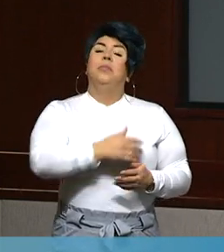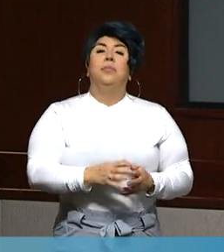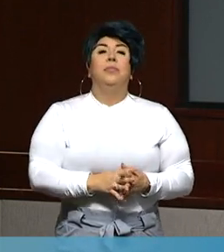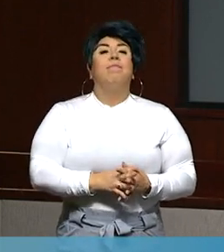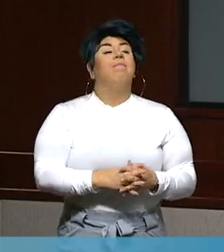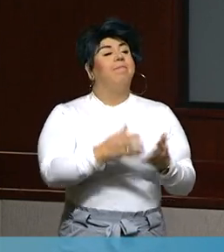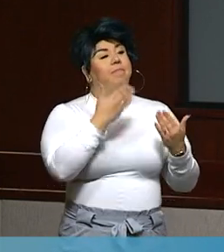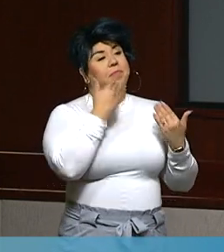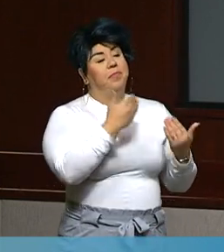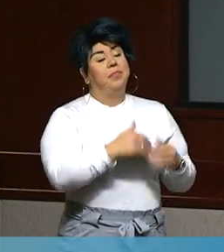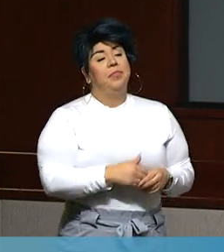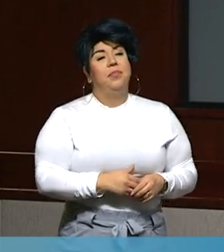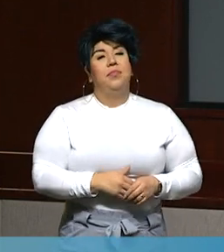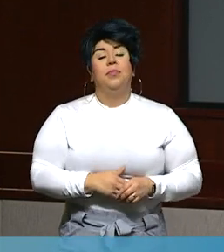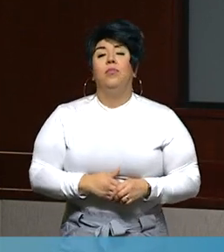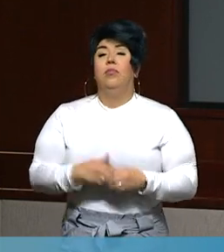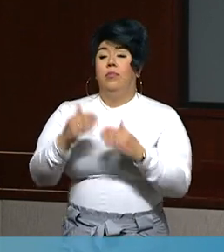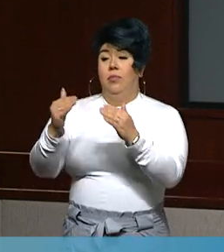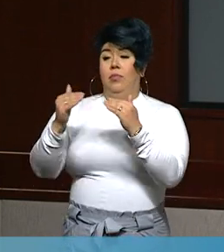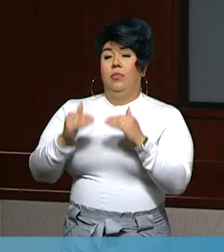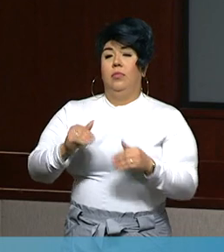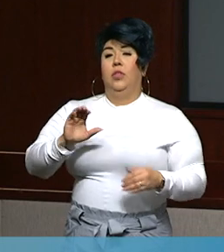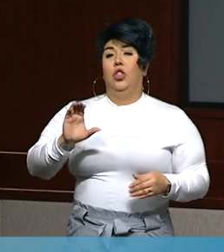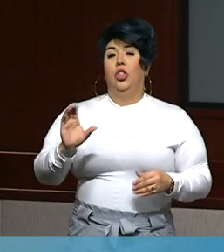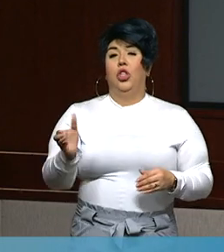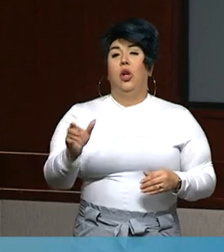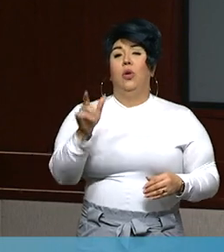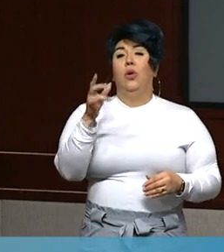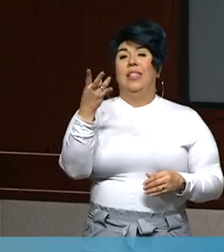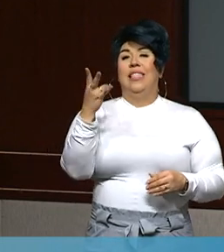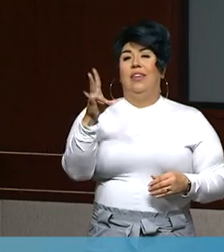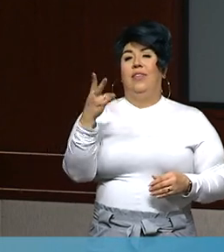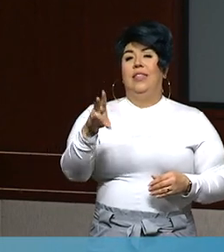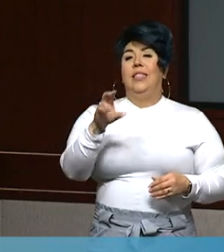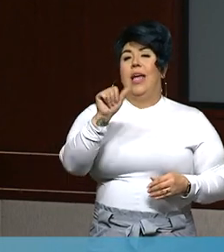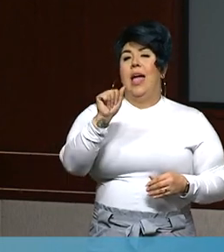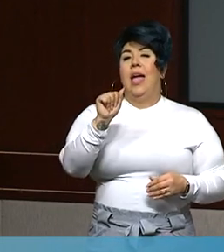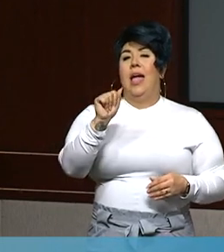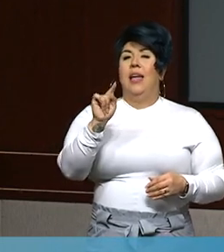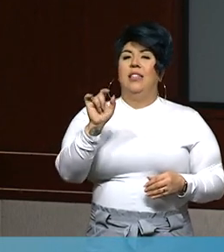Thank you. Our next outlet is Channel 17. I believe we have Eitan on the line.